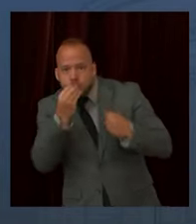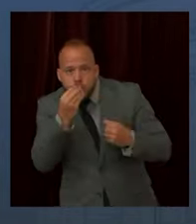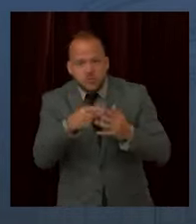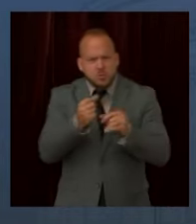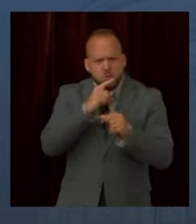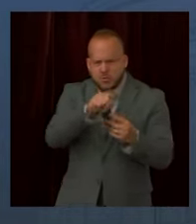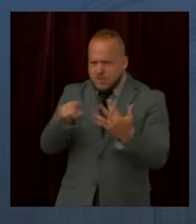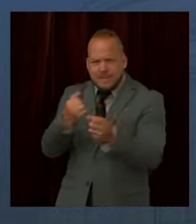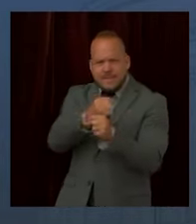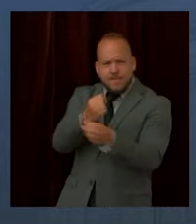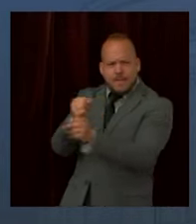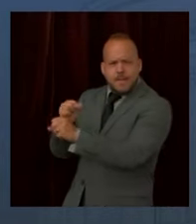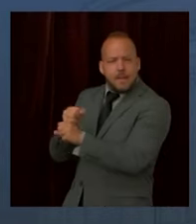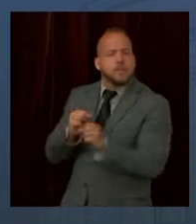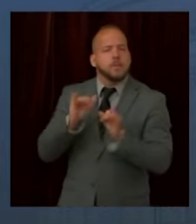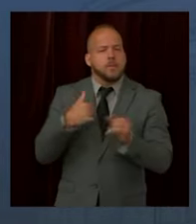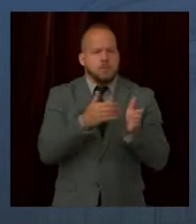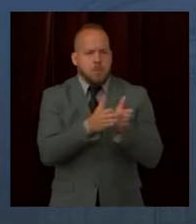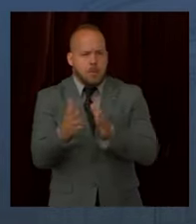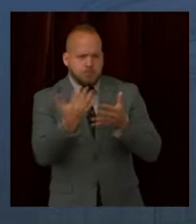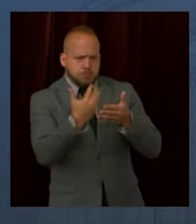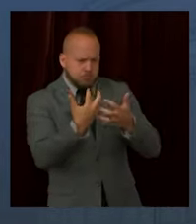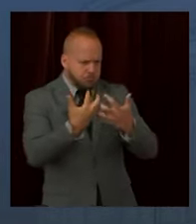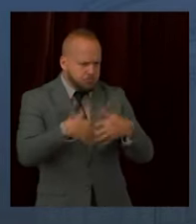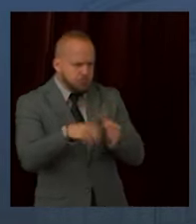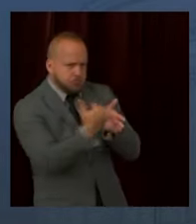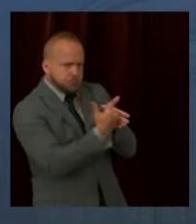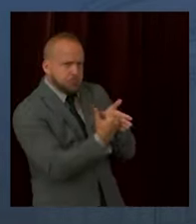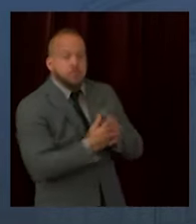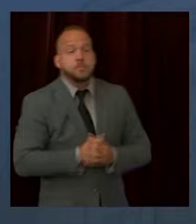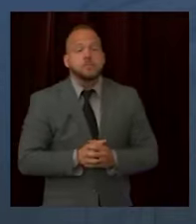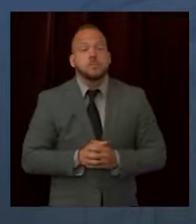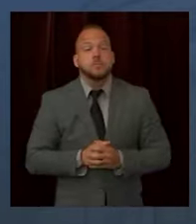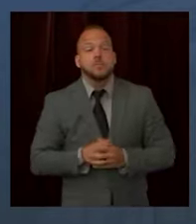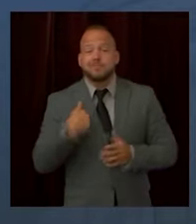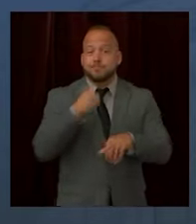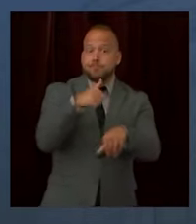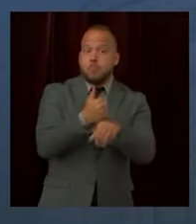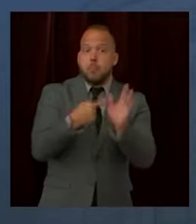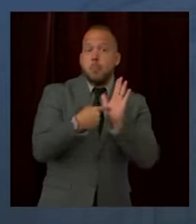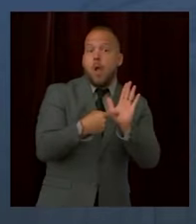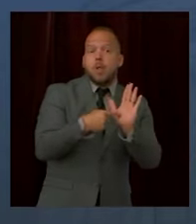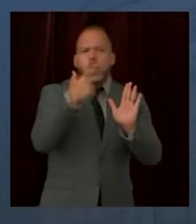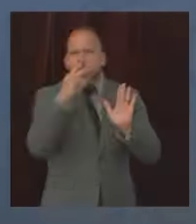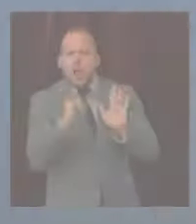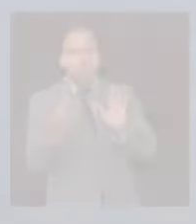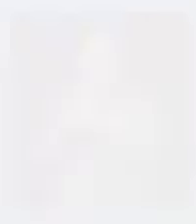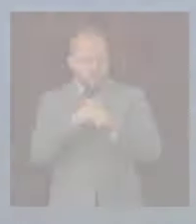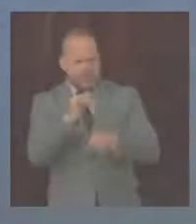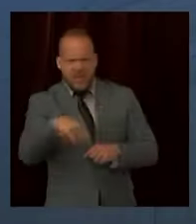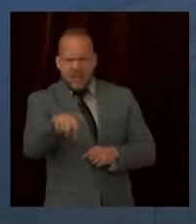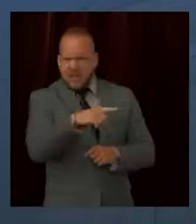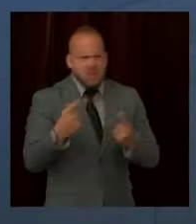implement a cohort model set forth in the state's previously released rules on housing.